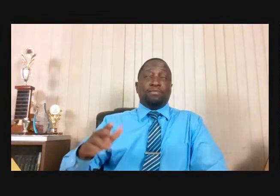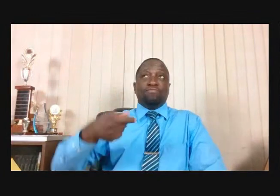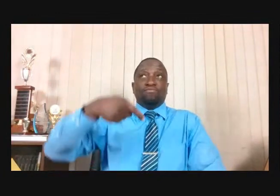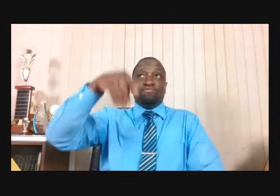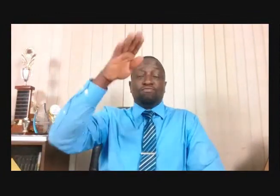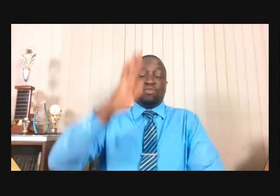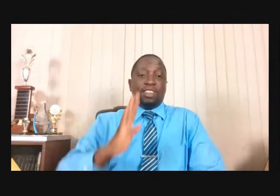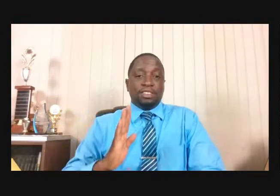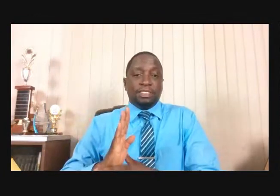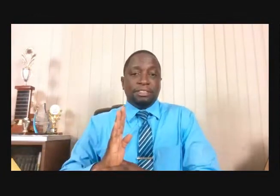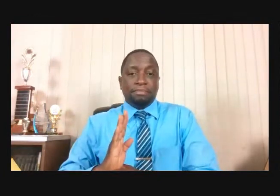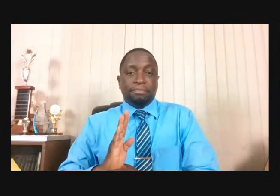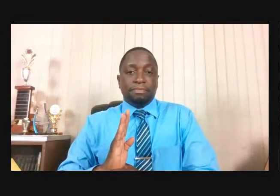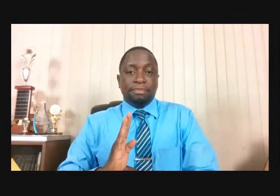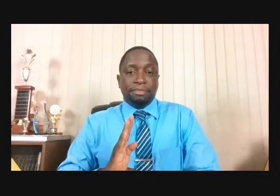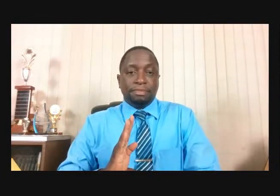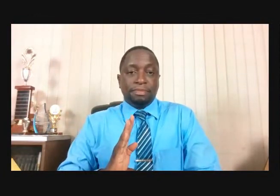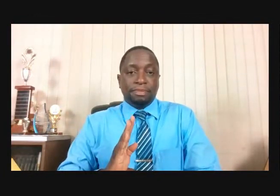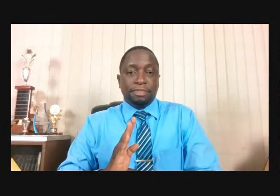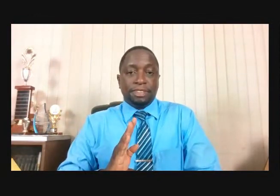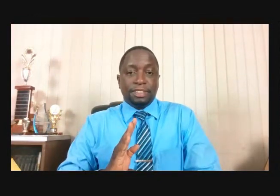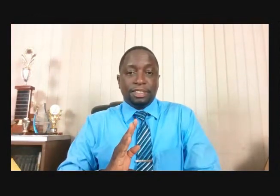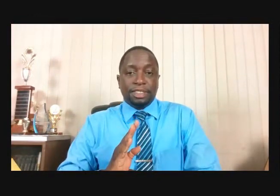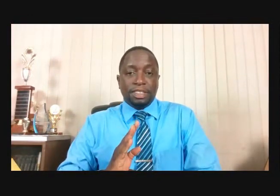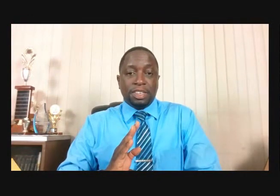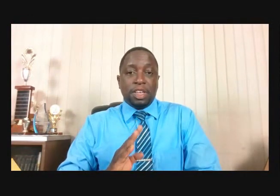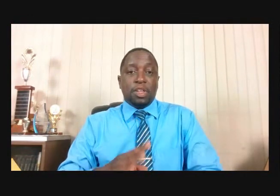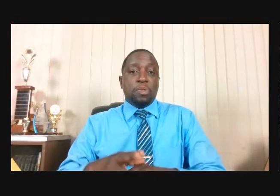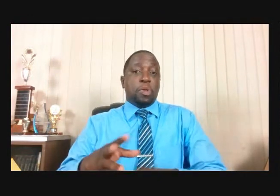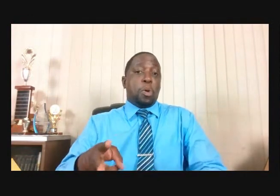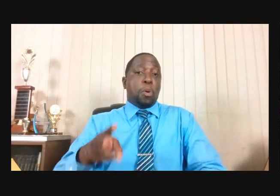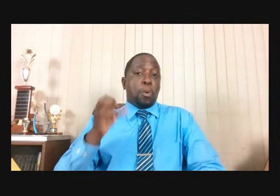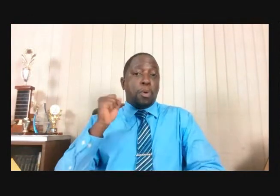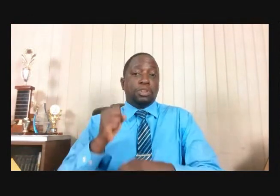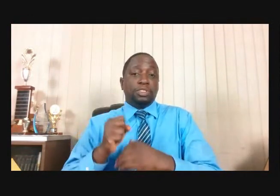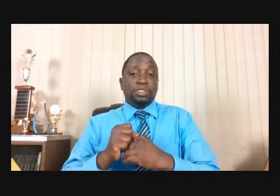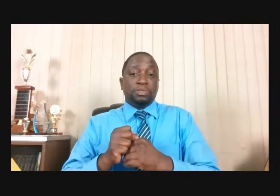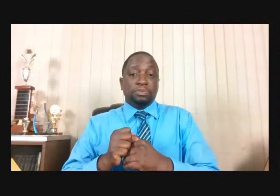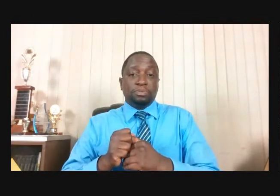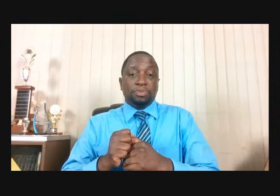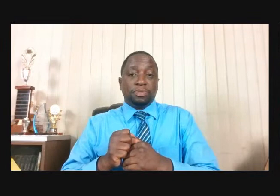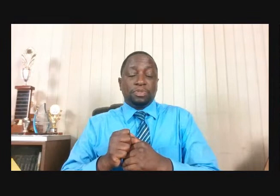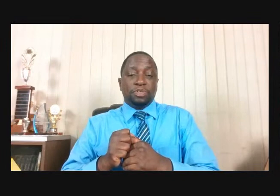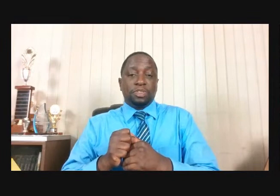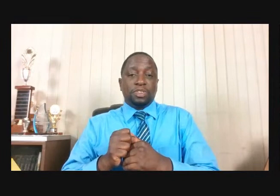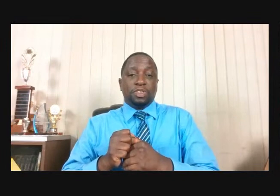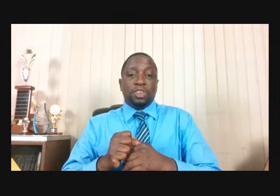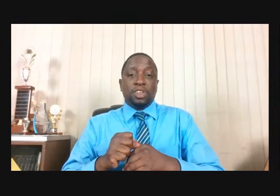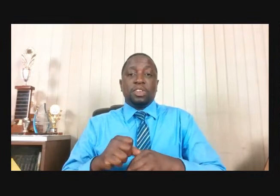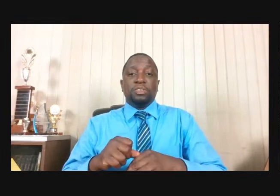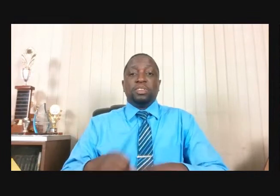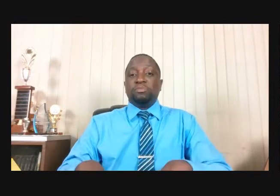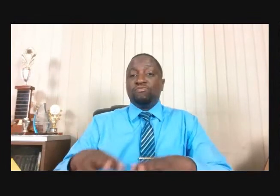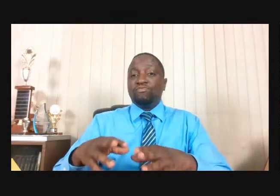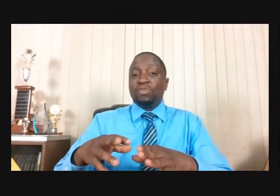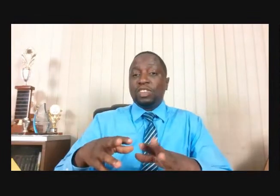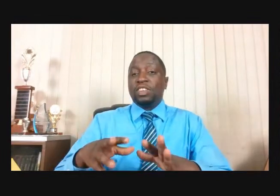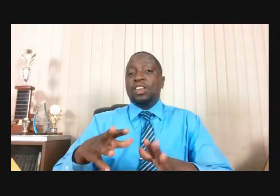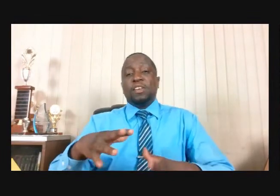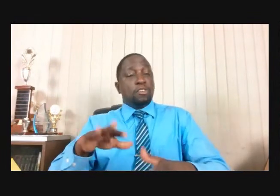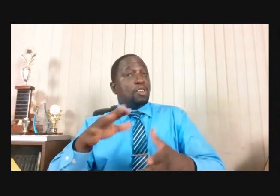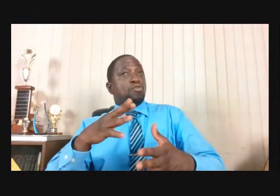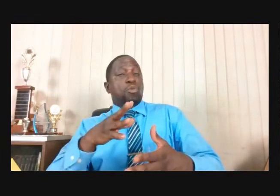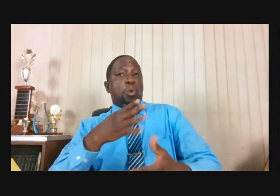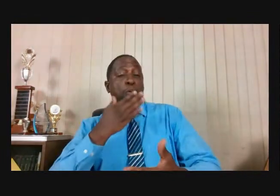Possesses She Is Worthy She Is As Worthy An Opponent As God's